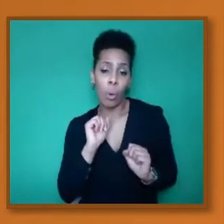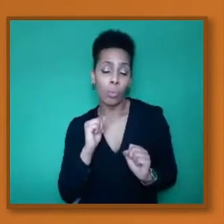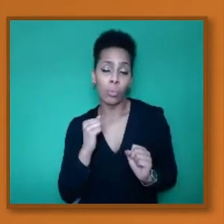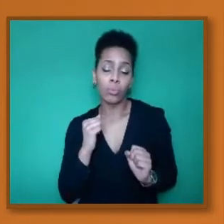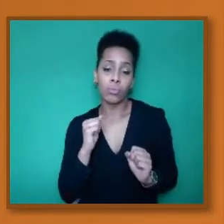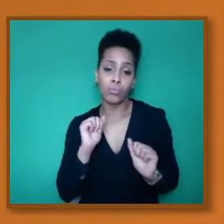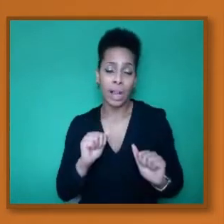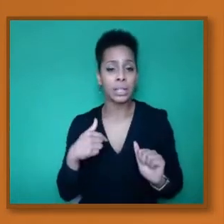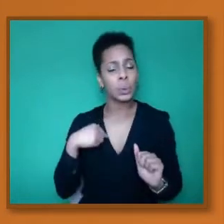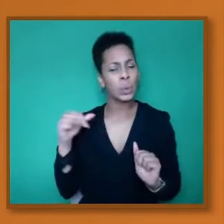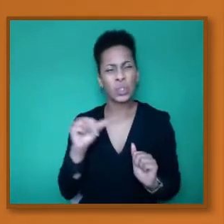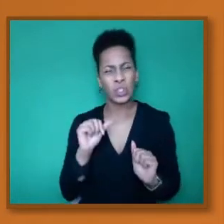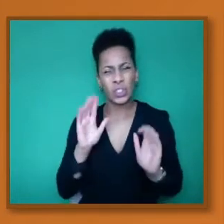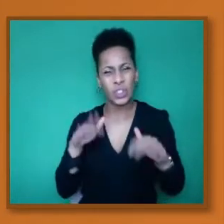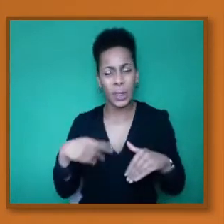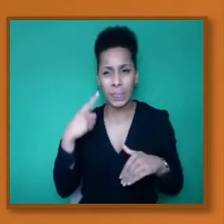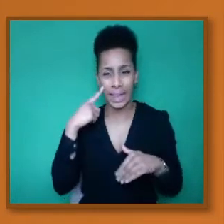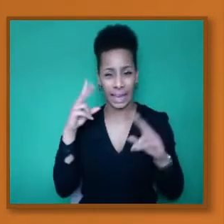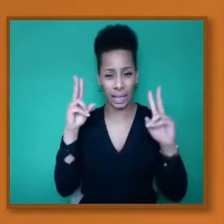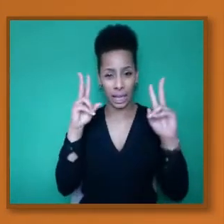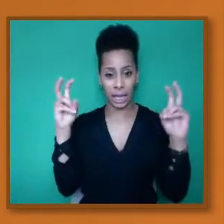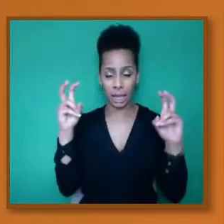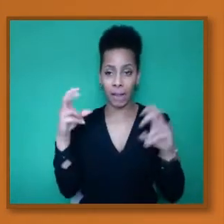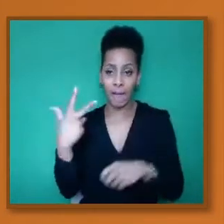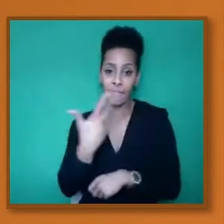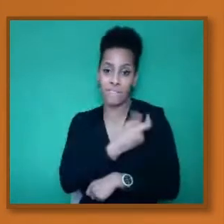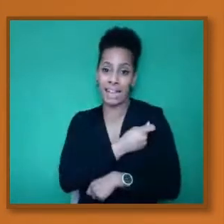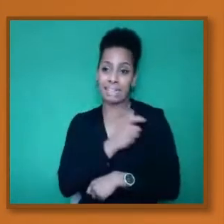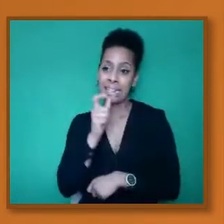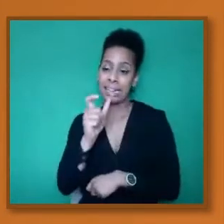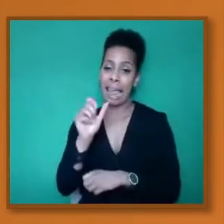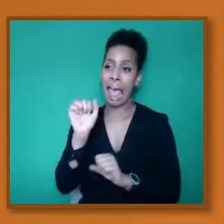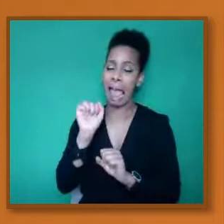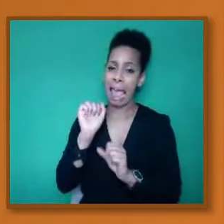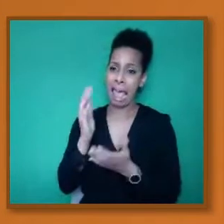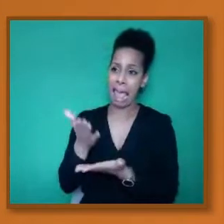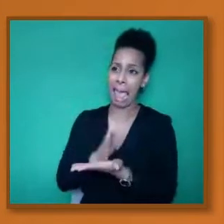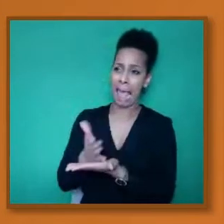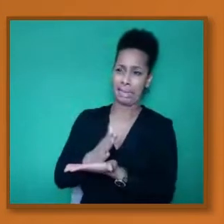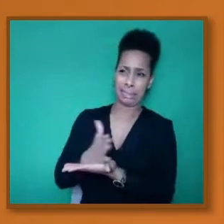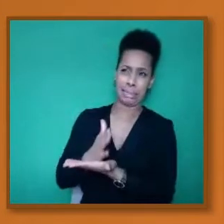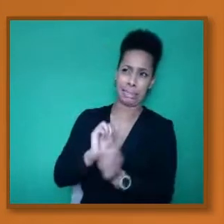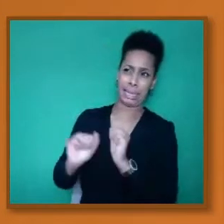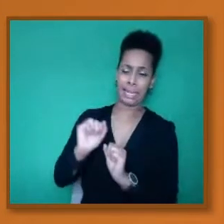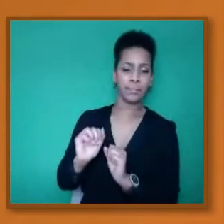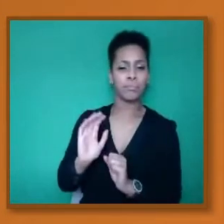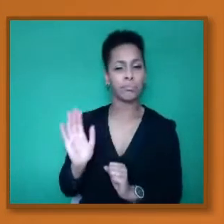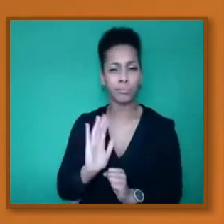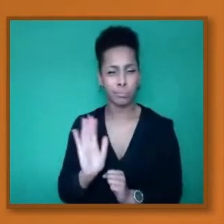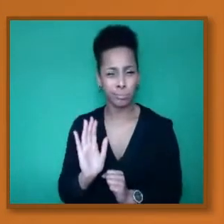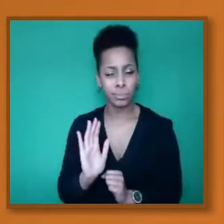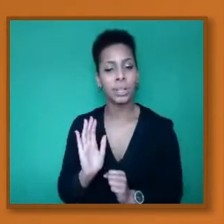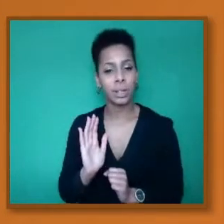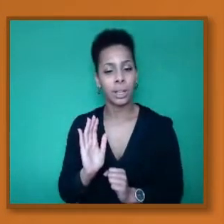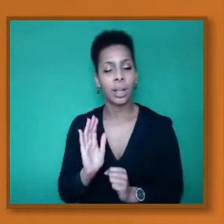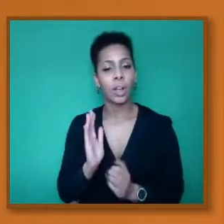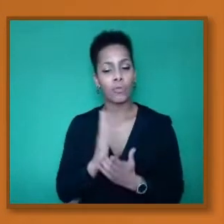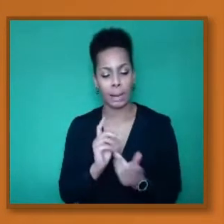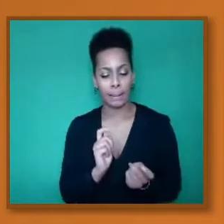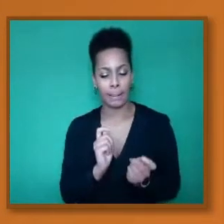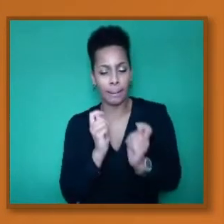the term, you know, vaccine hesitancy and really talk about it. A term that my dear friend and colleague, Dr. Winston Morgan